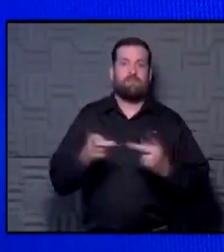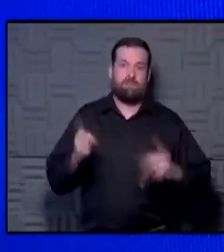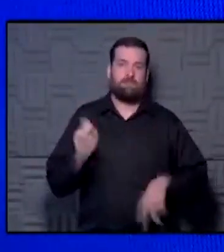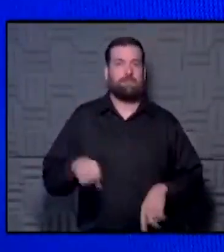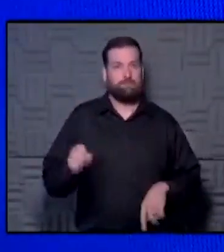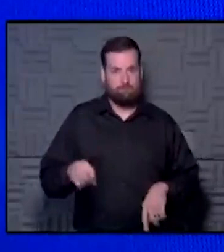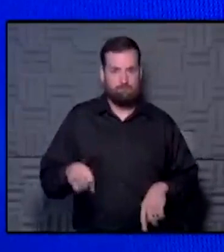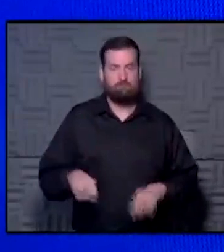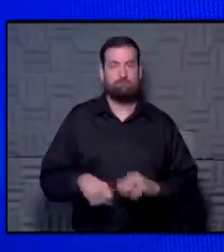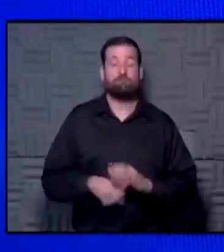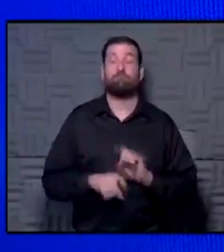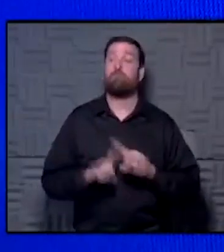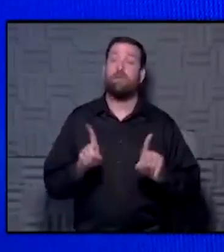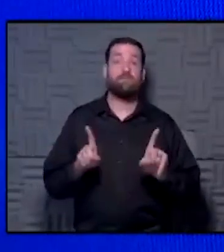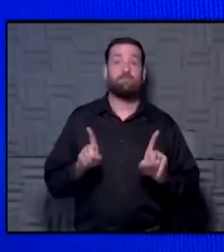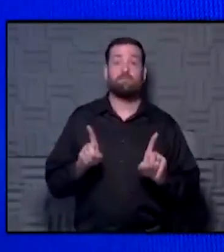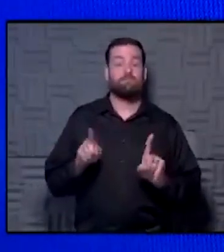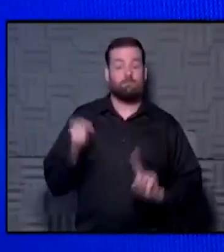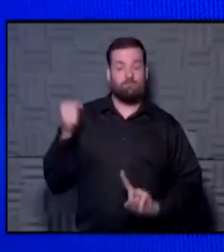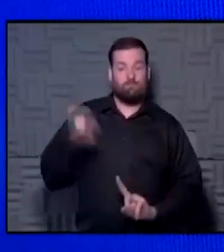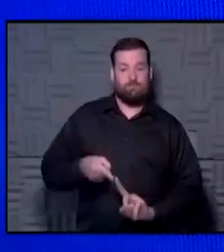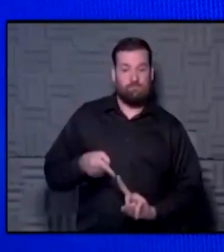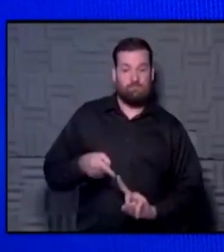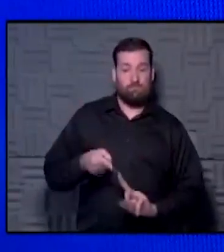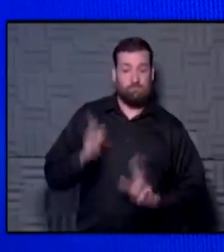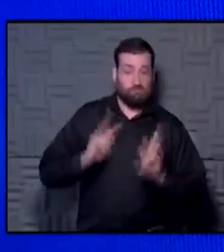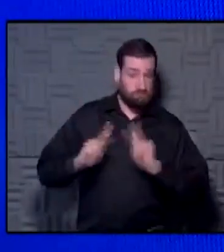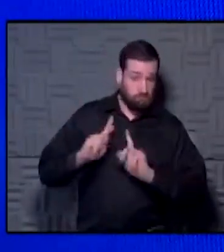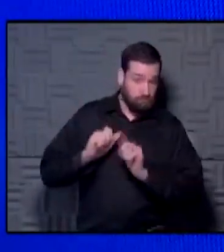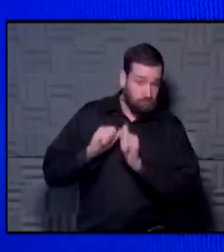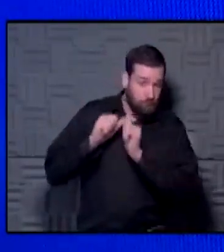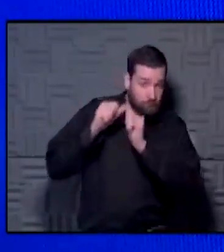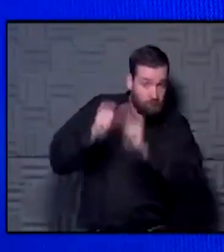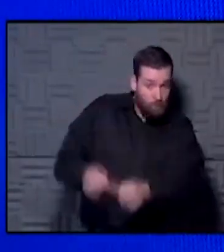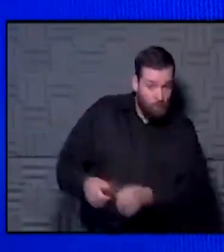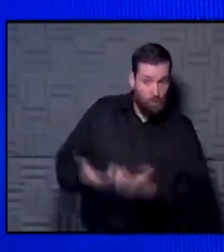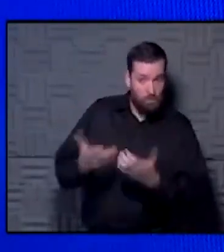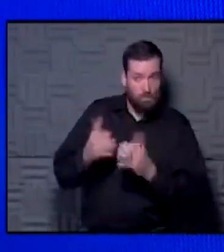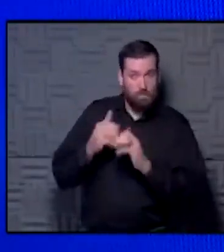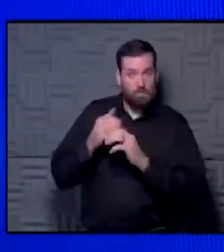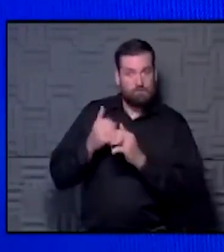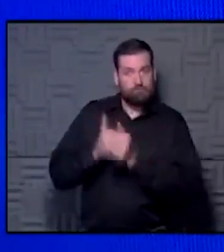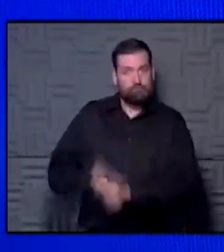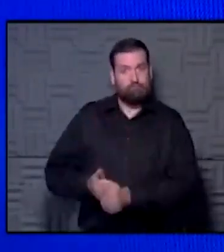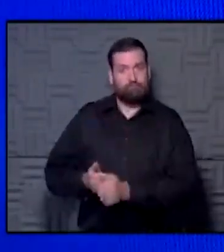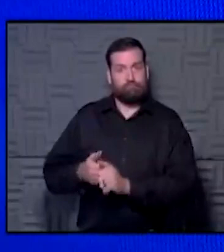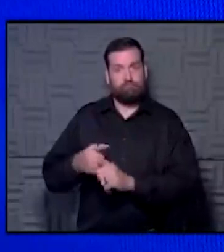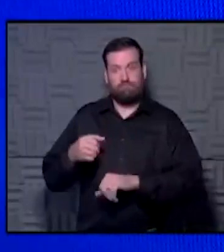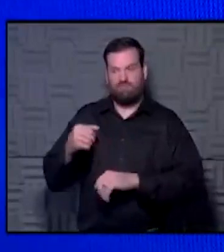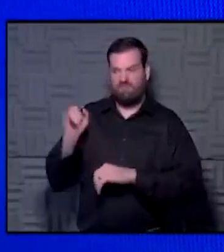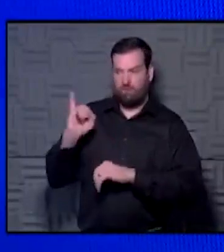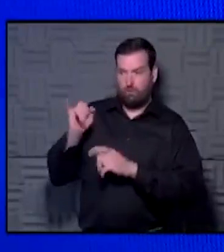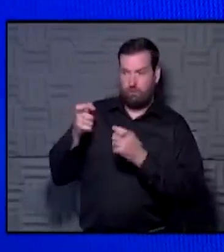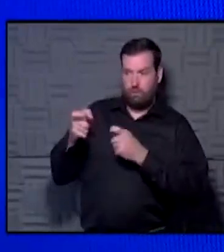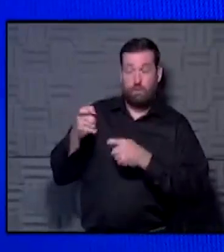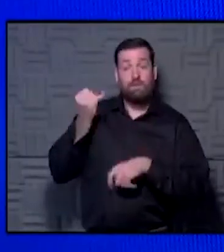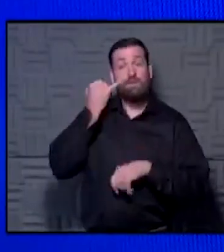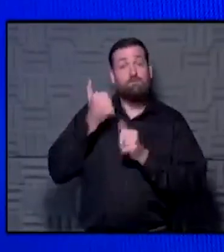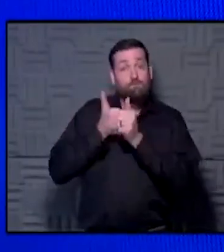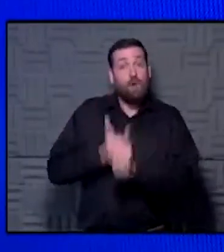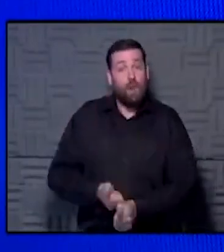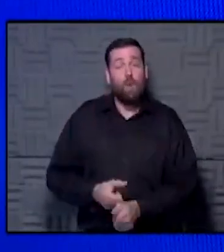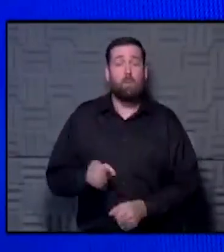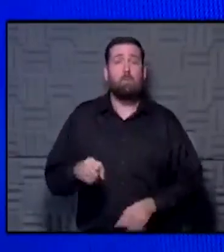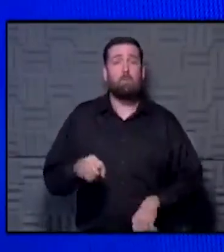But it all came down to whether or not people were following the pillars. If you follow those rules, you will be